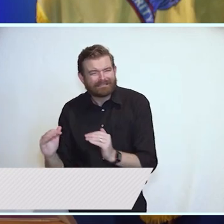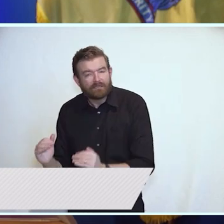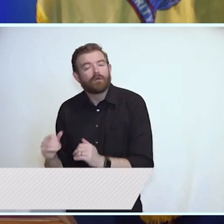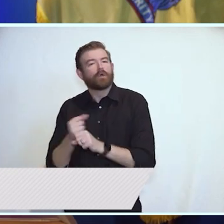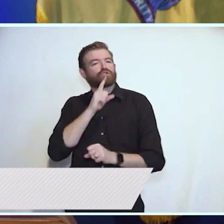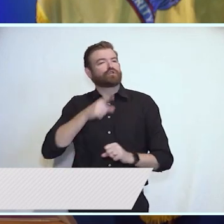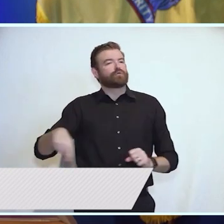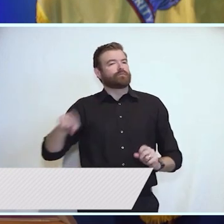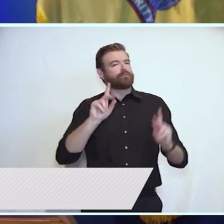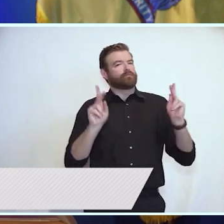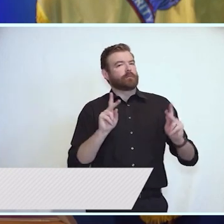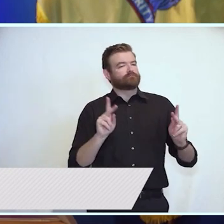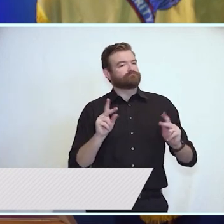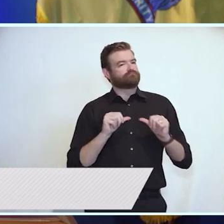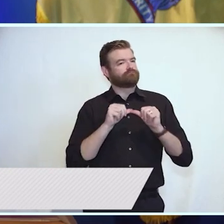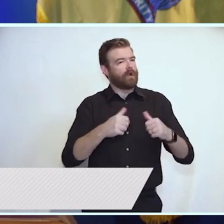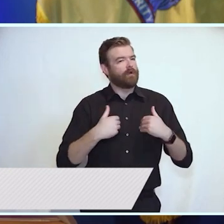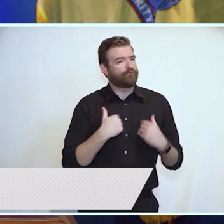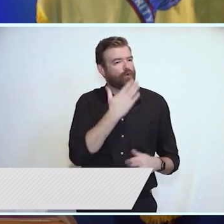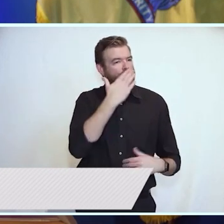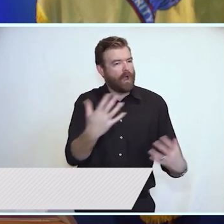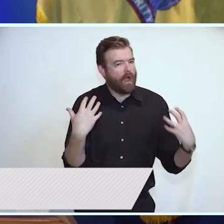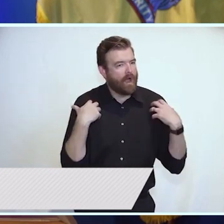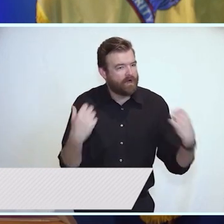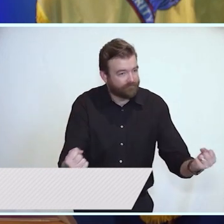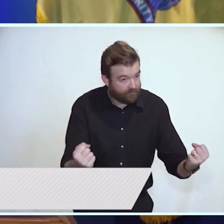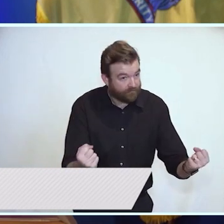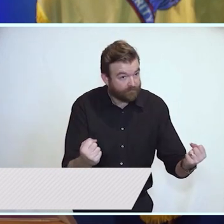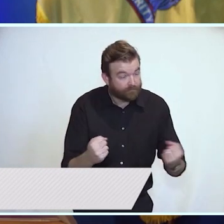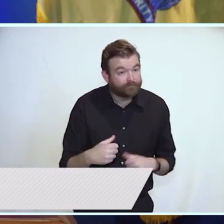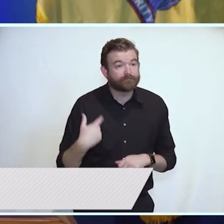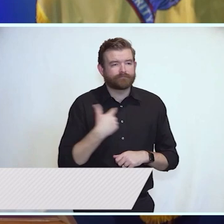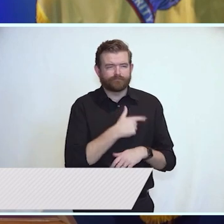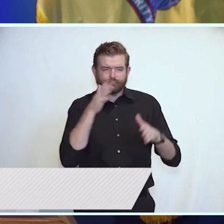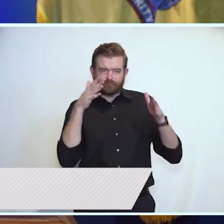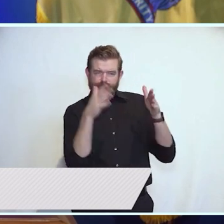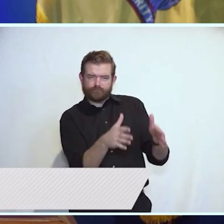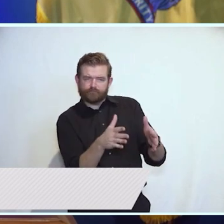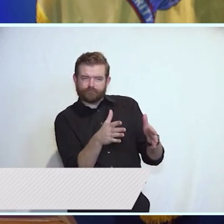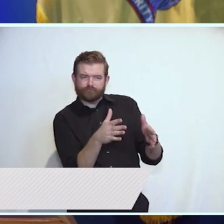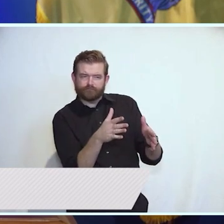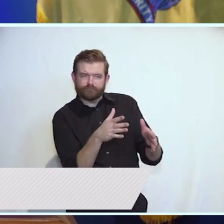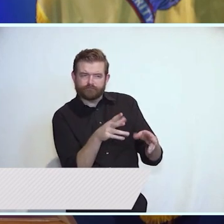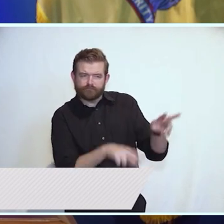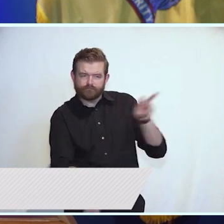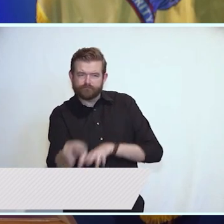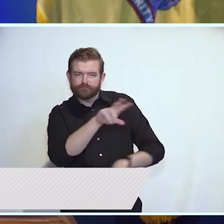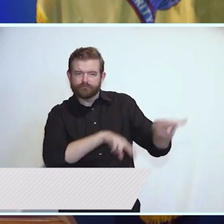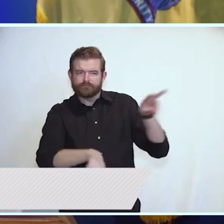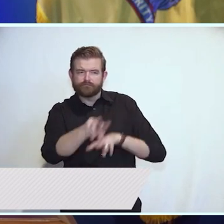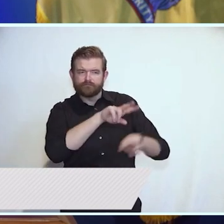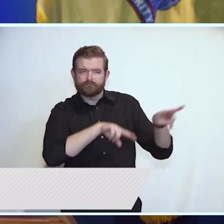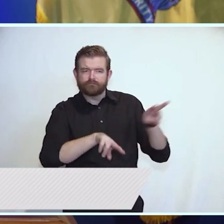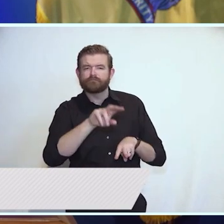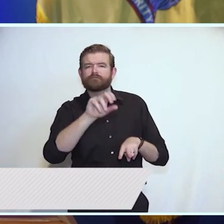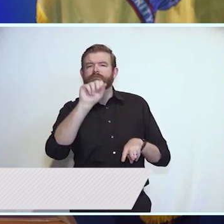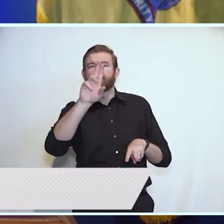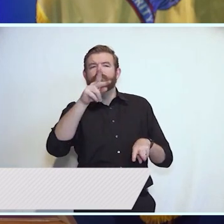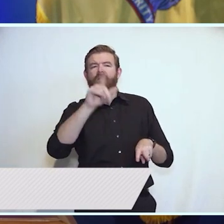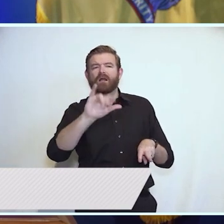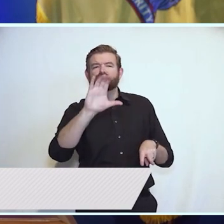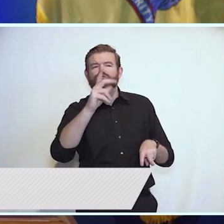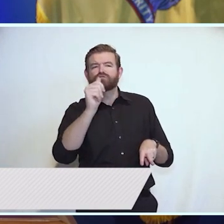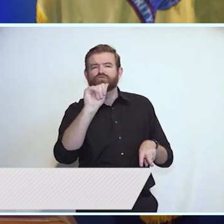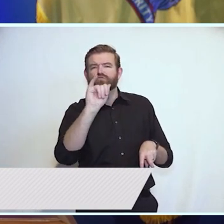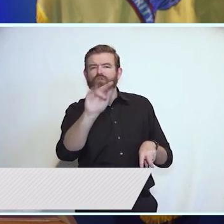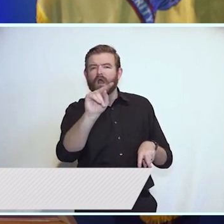pricing across the entire supply chain more transparent so we can see what drives drug prices higher and